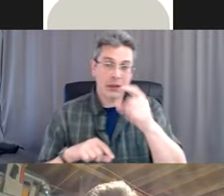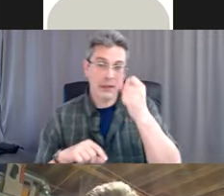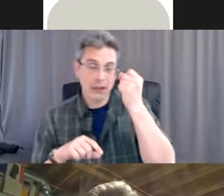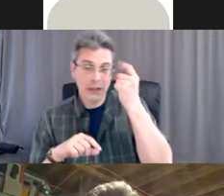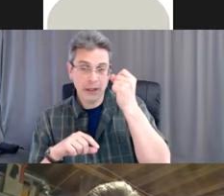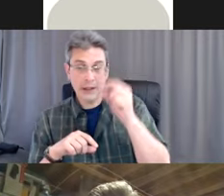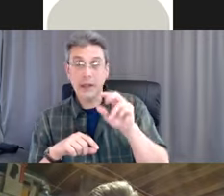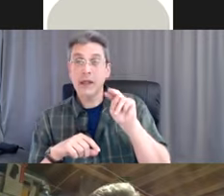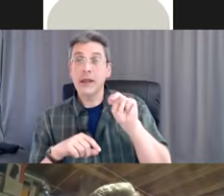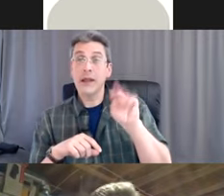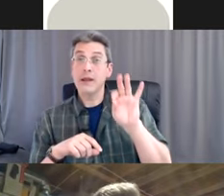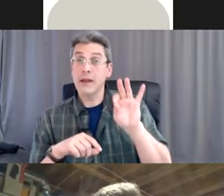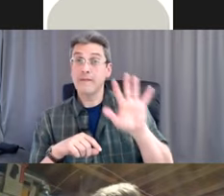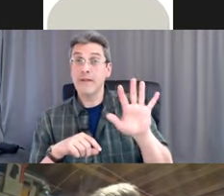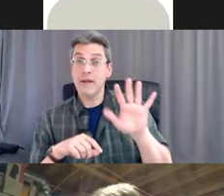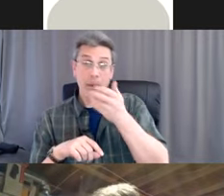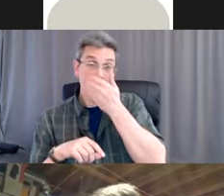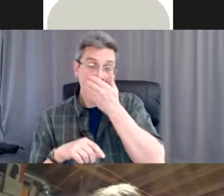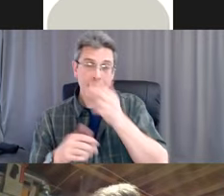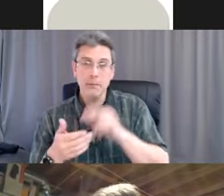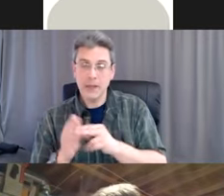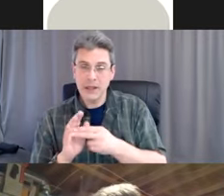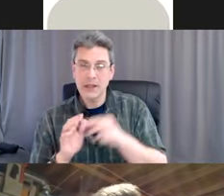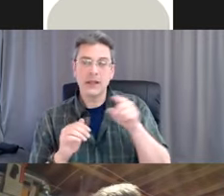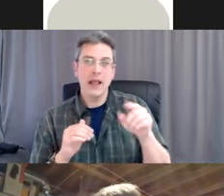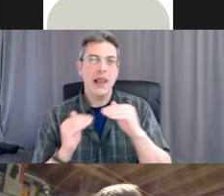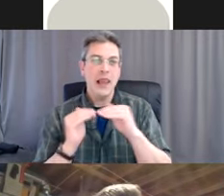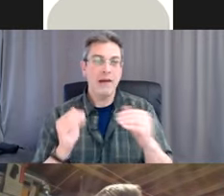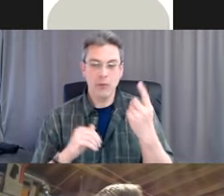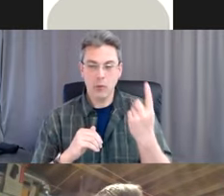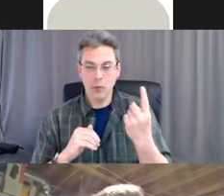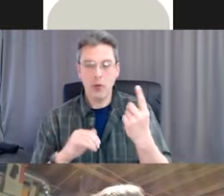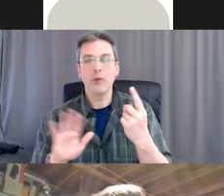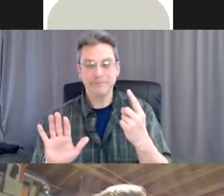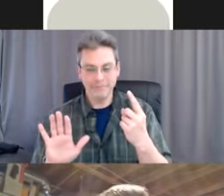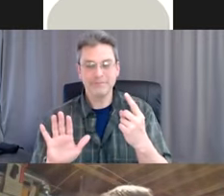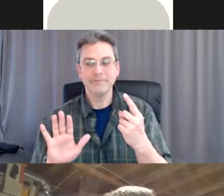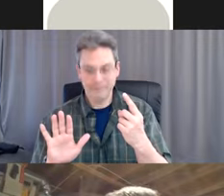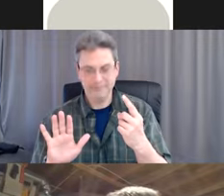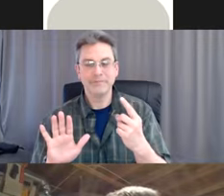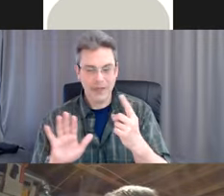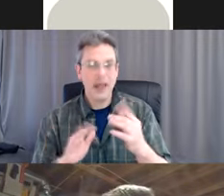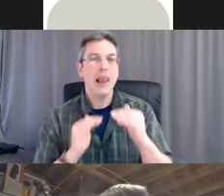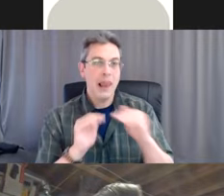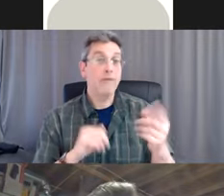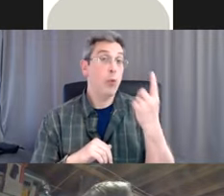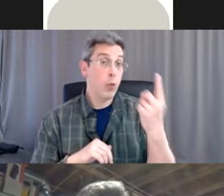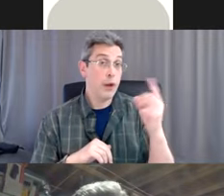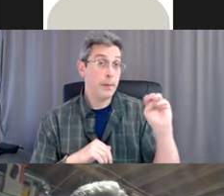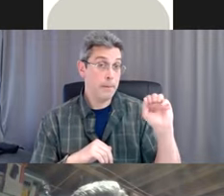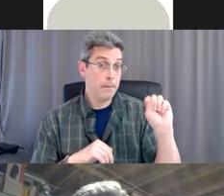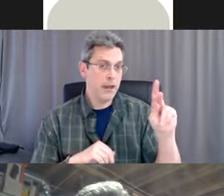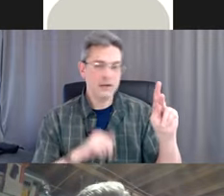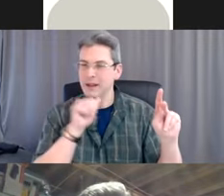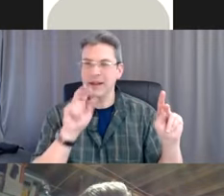efficacy. Right? So 95% of that level one mask is designed for fluid resistance and